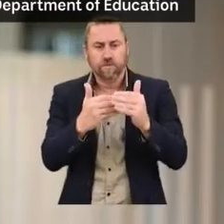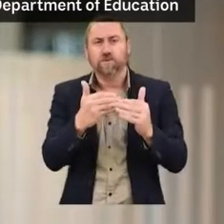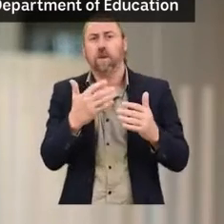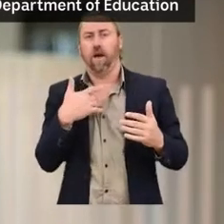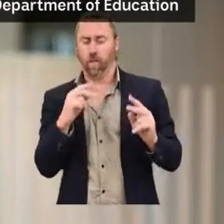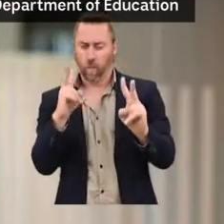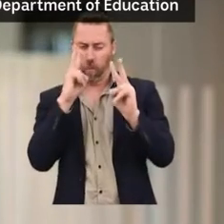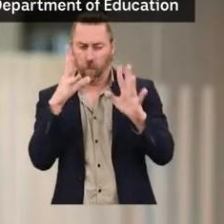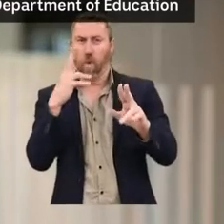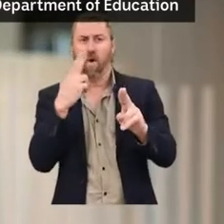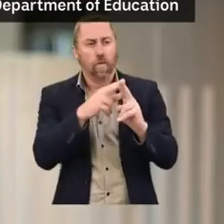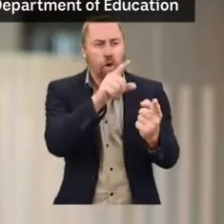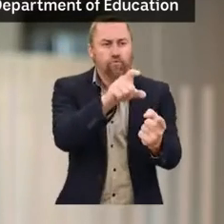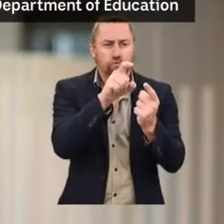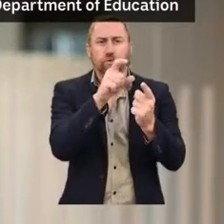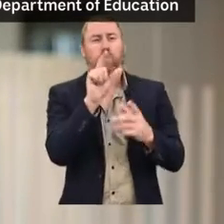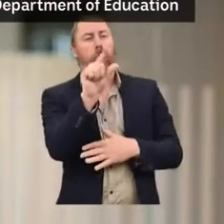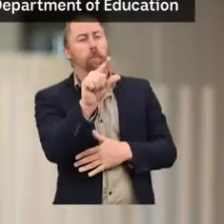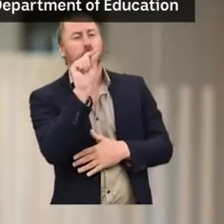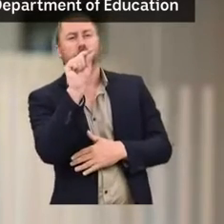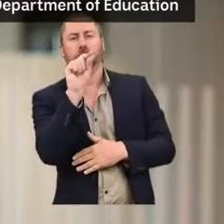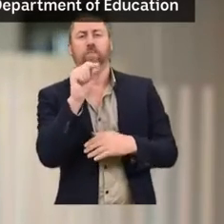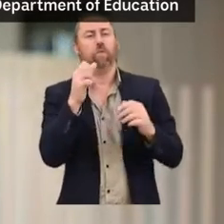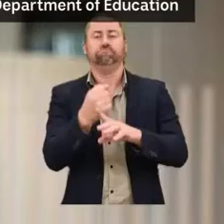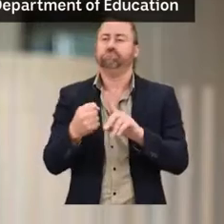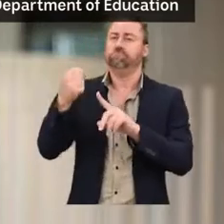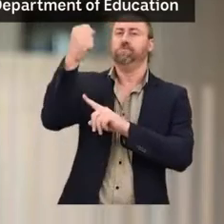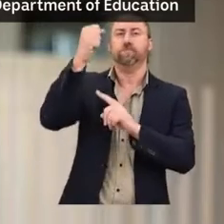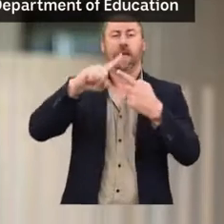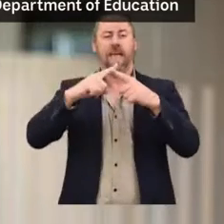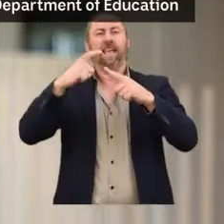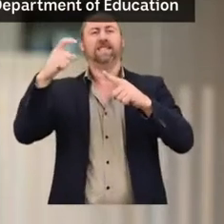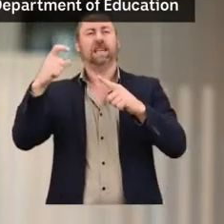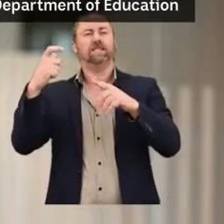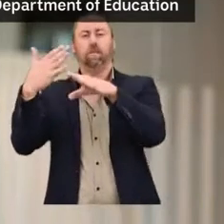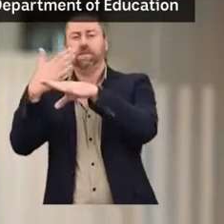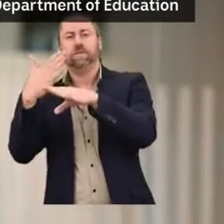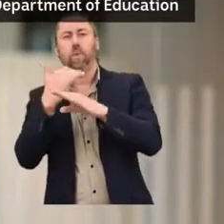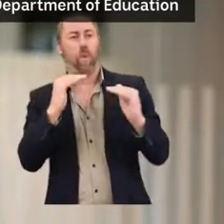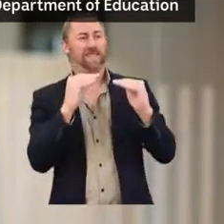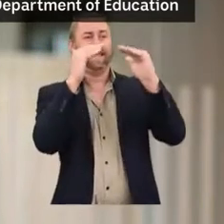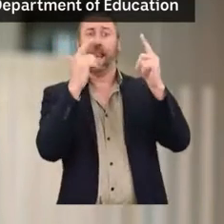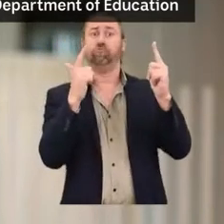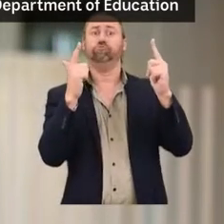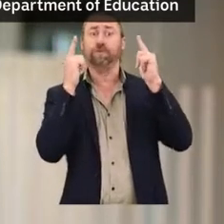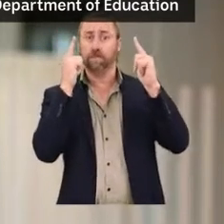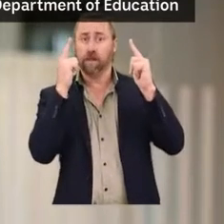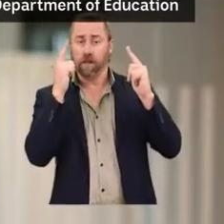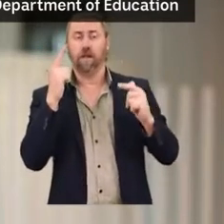recruitment, selection, and appointment to executive positions and senior principal positions are made